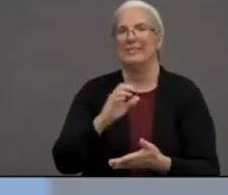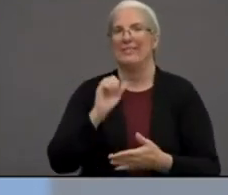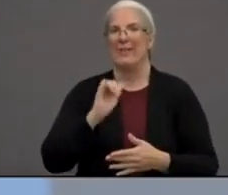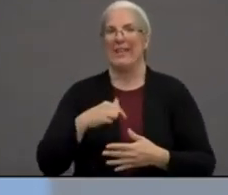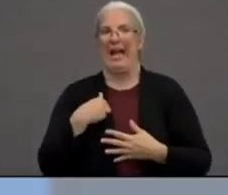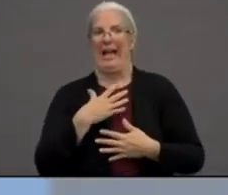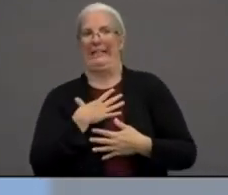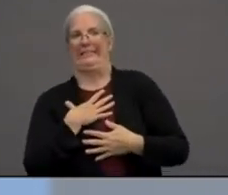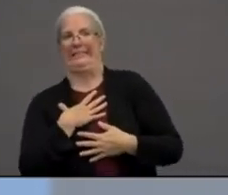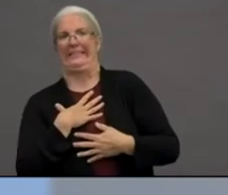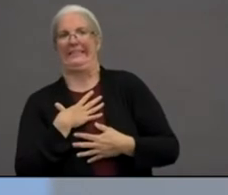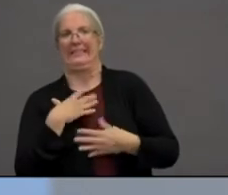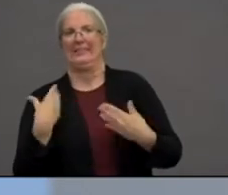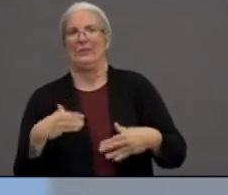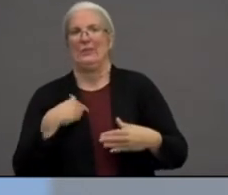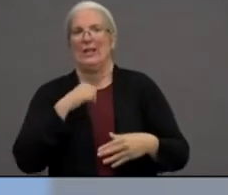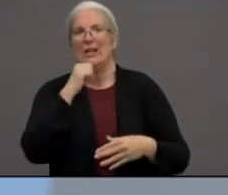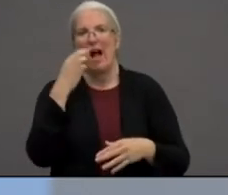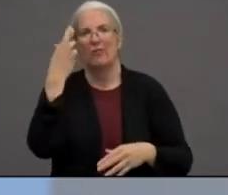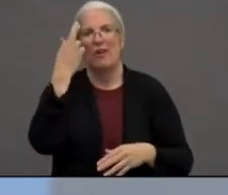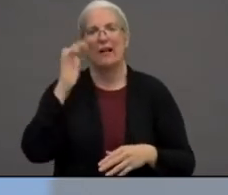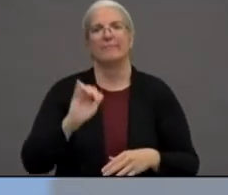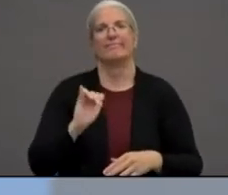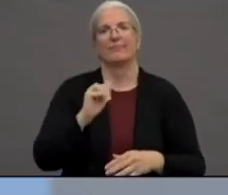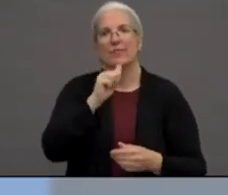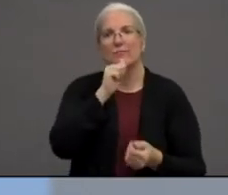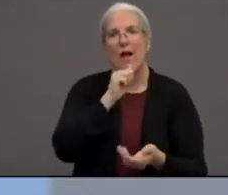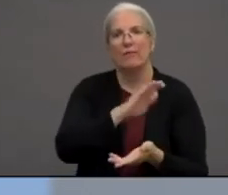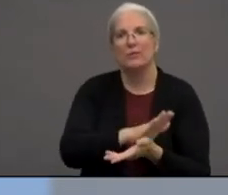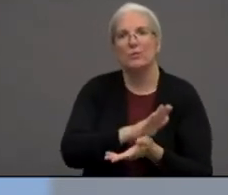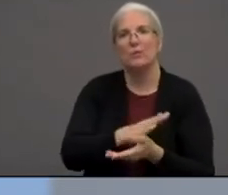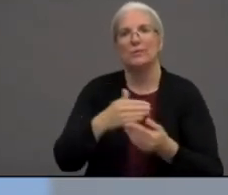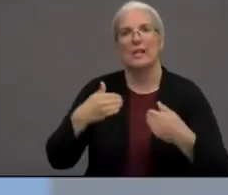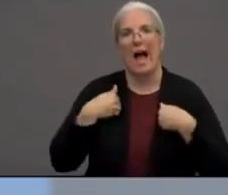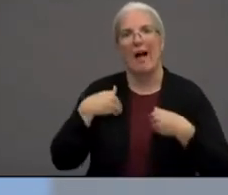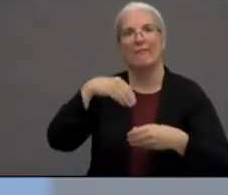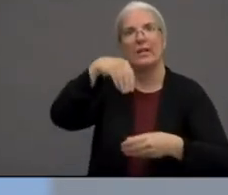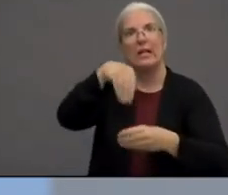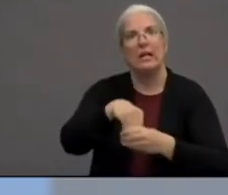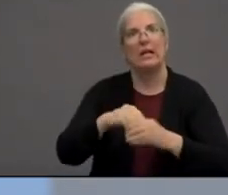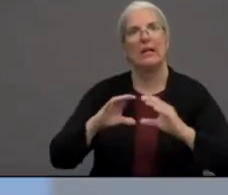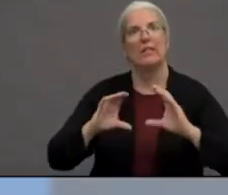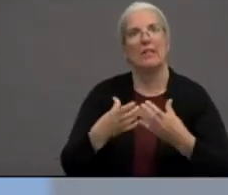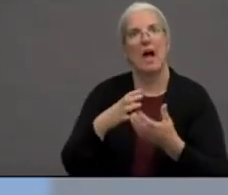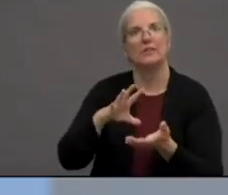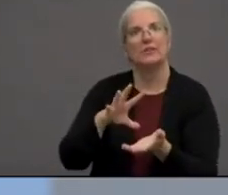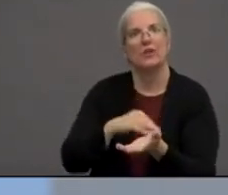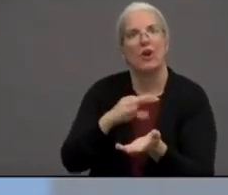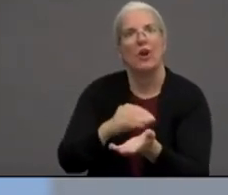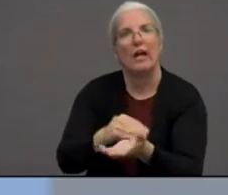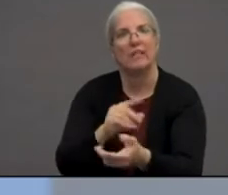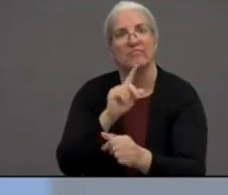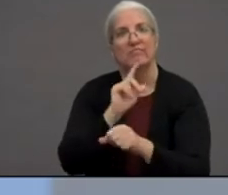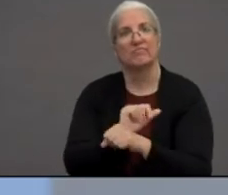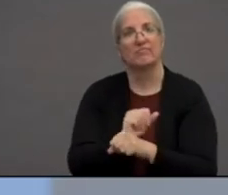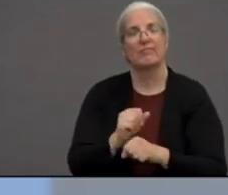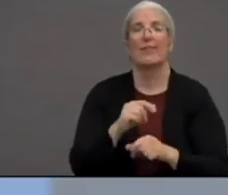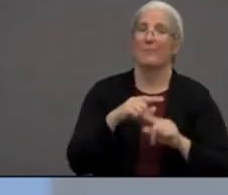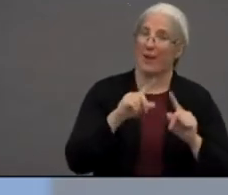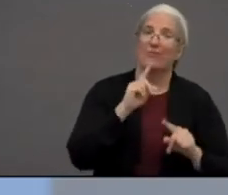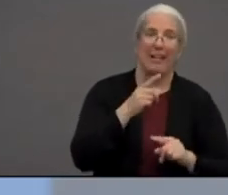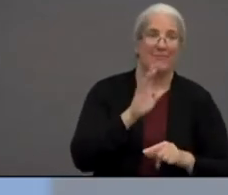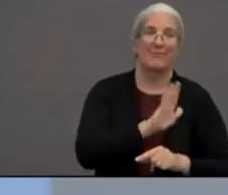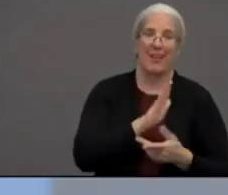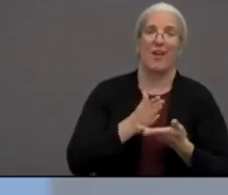some of them were going to in-class learning. Unfortunately, that's their right, because they have a board of directors that's probably pushing